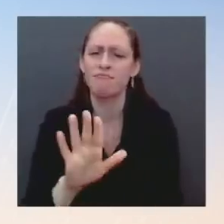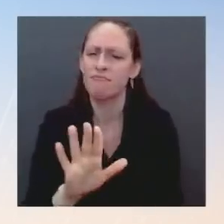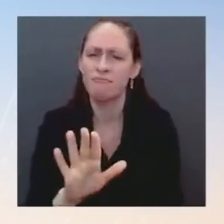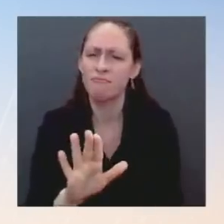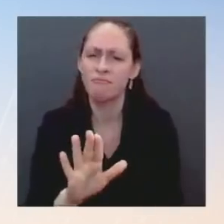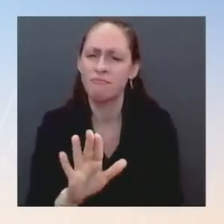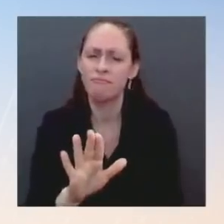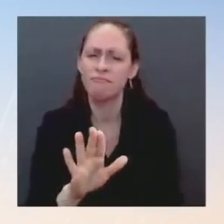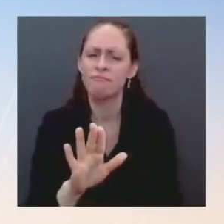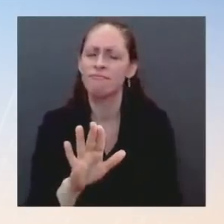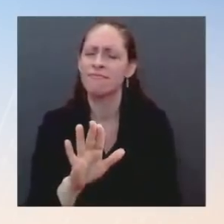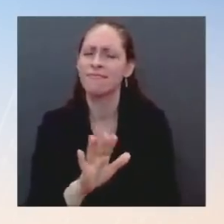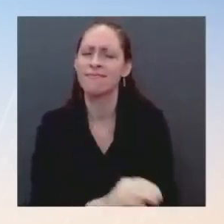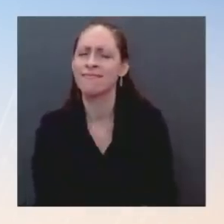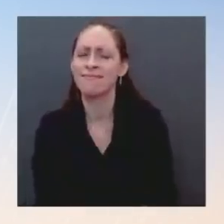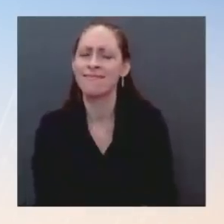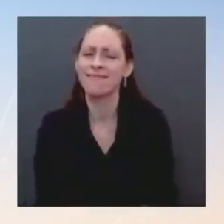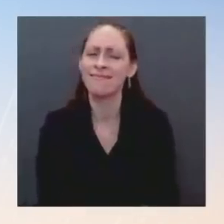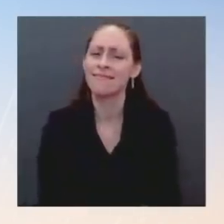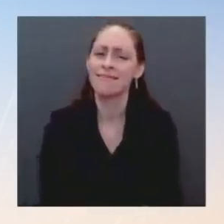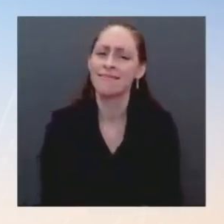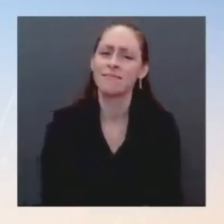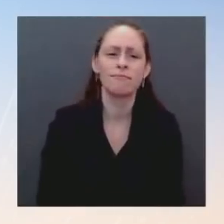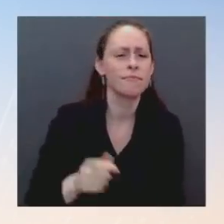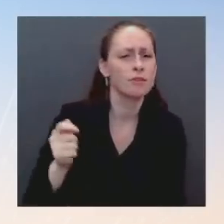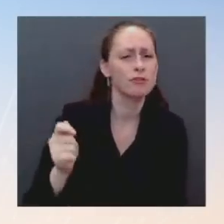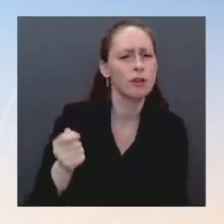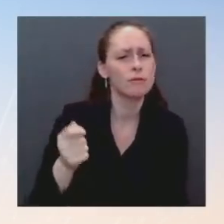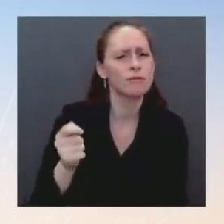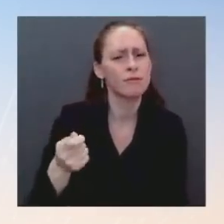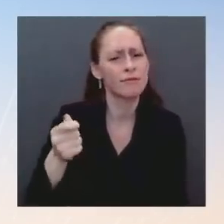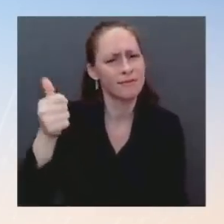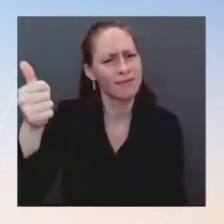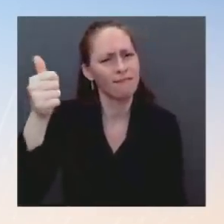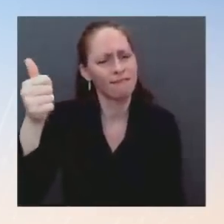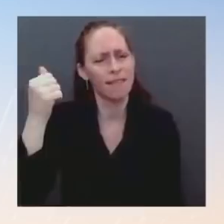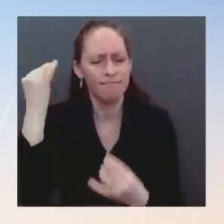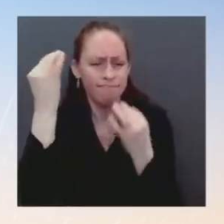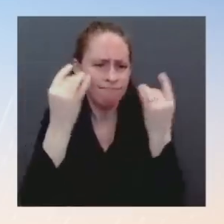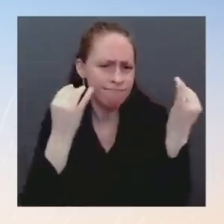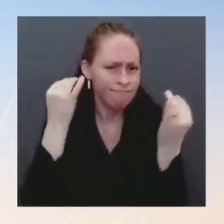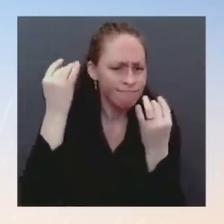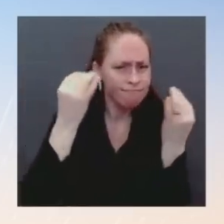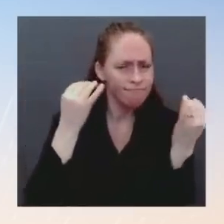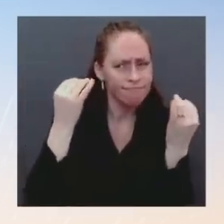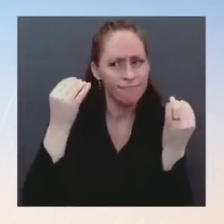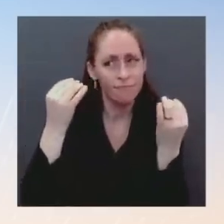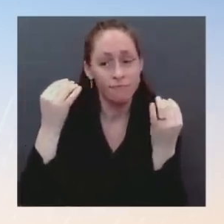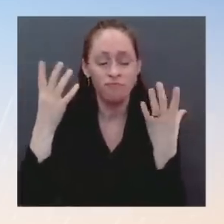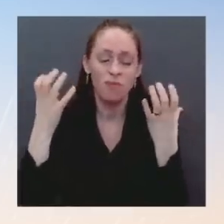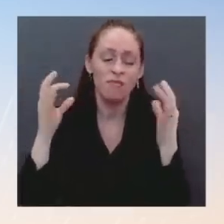if they retire, and announcing that. And we're going to, that remains the case today. Clearly you are more wiser than to take those questions then.